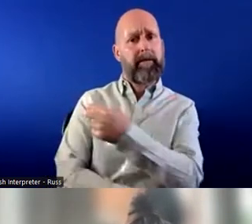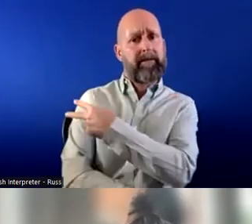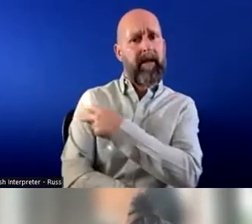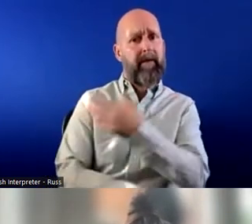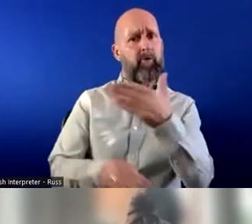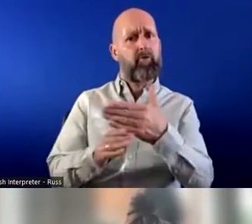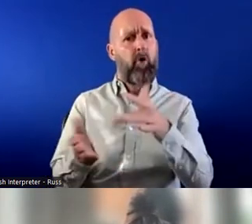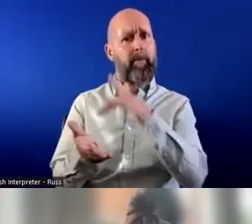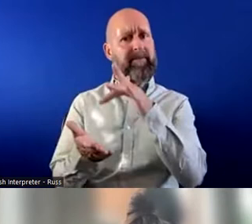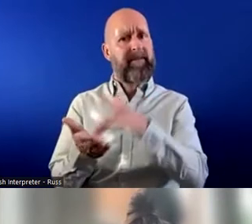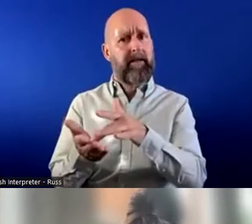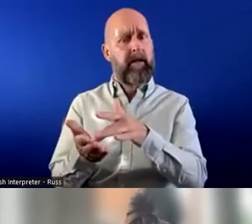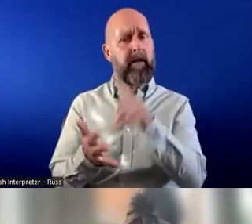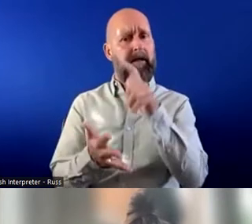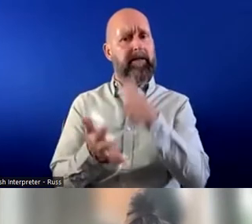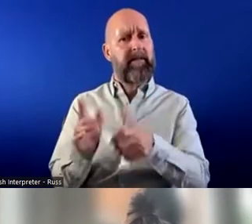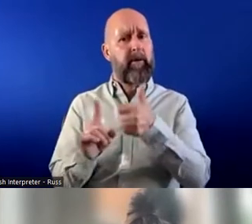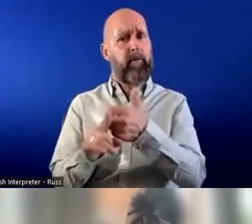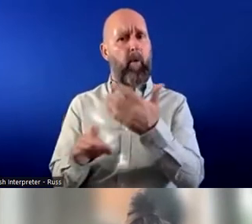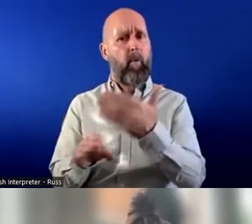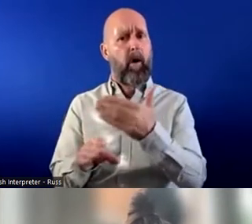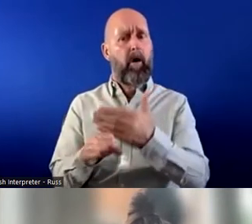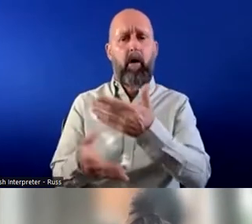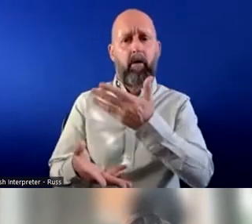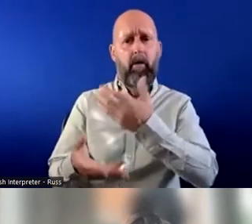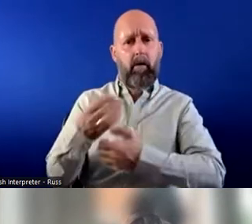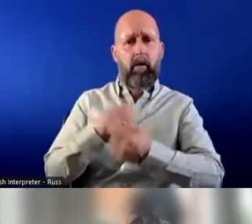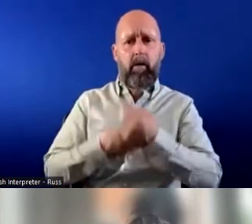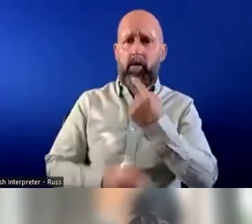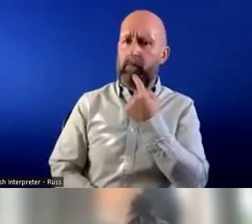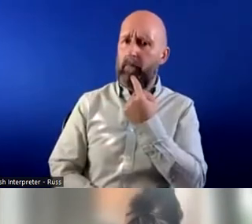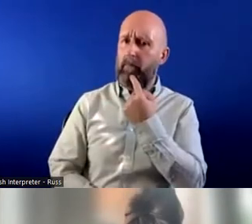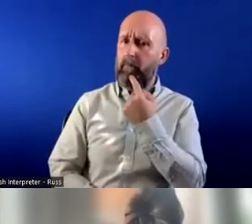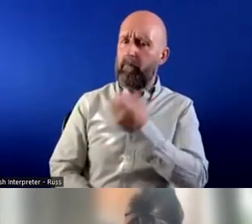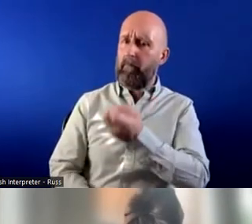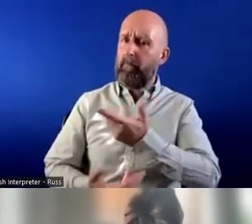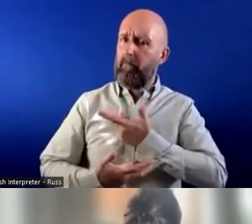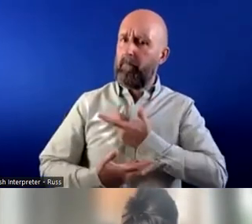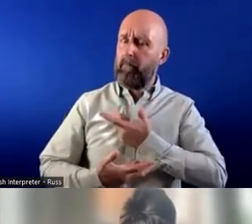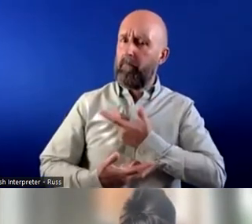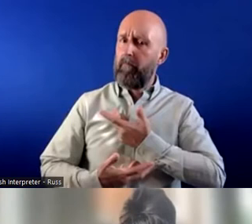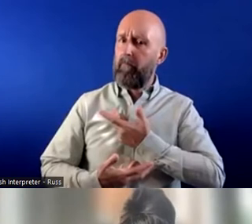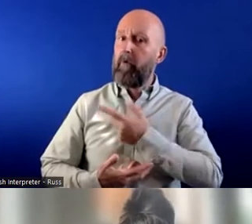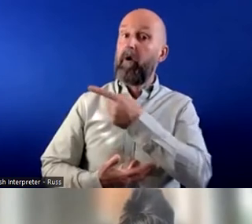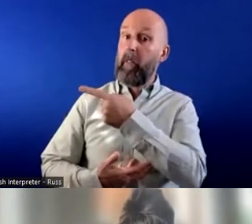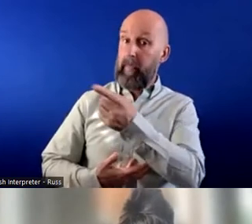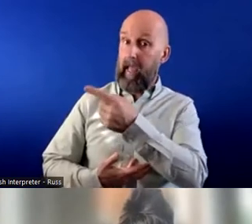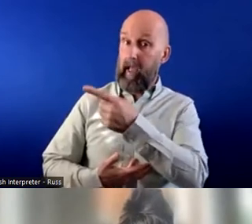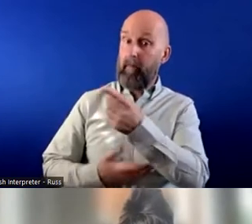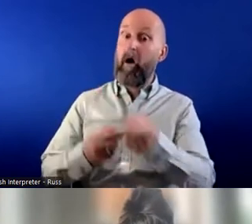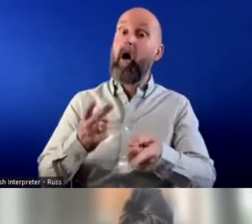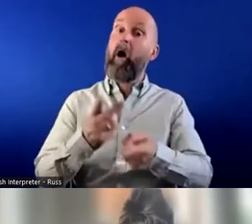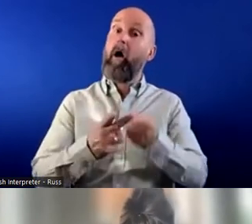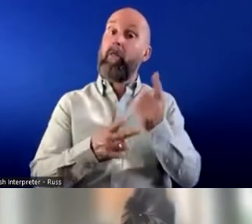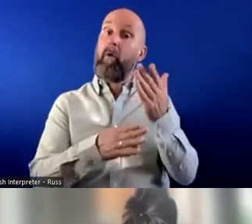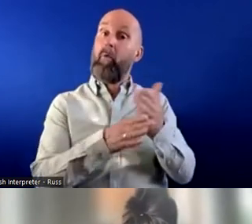job centre and the disability support worker that I found about about it myself and as I say through them and through other working agencies